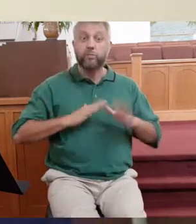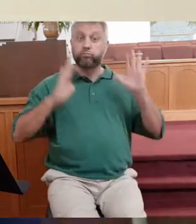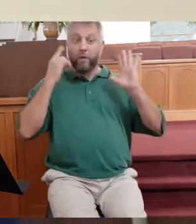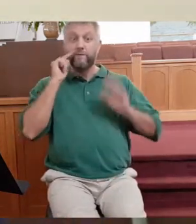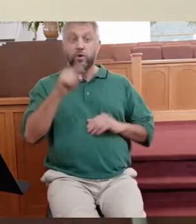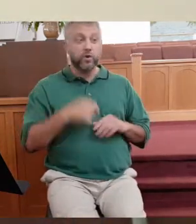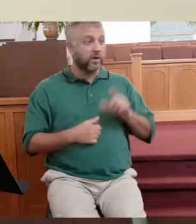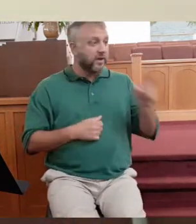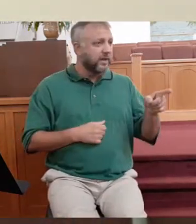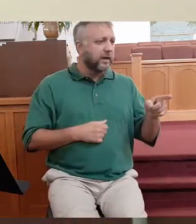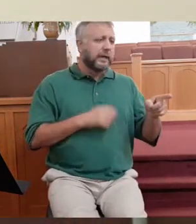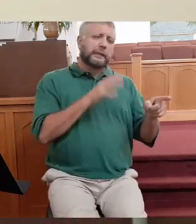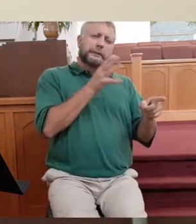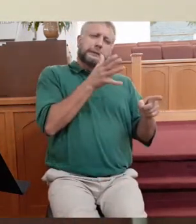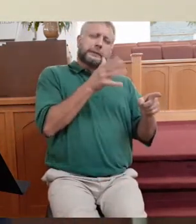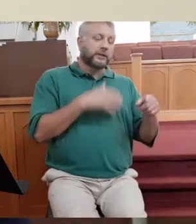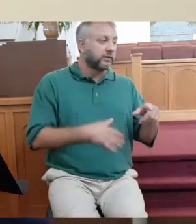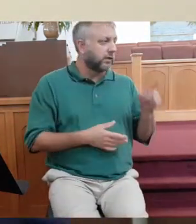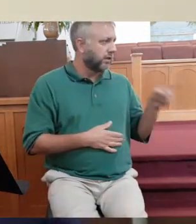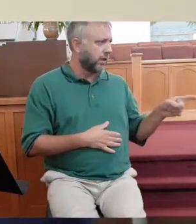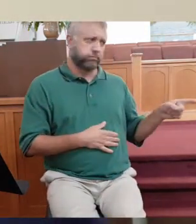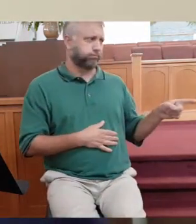look at the last one and go,